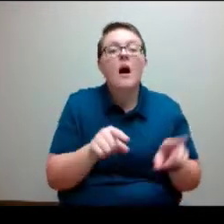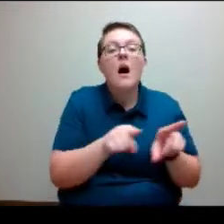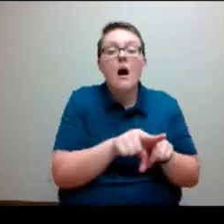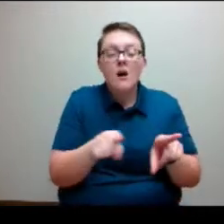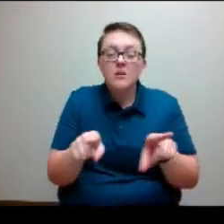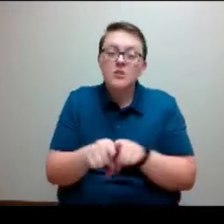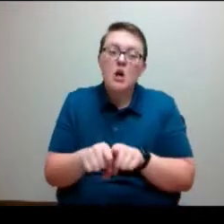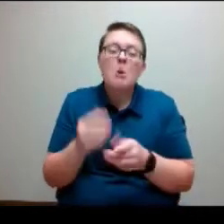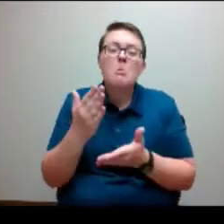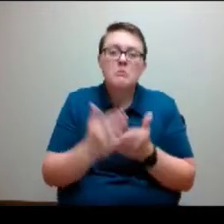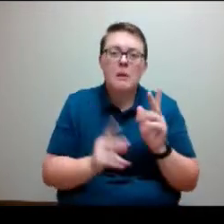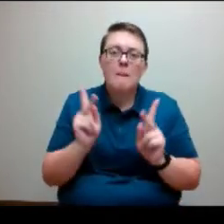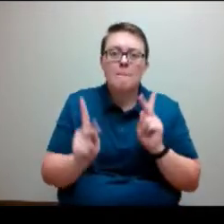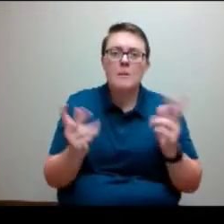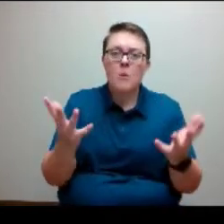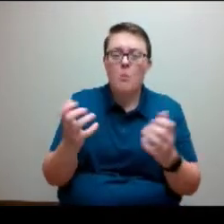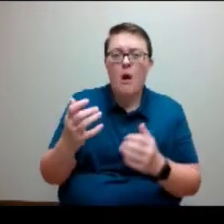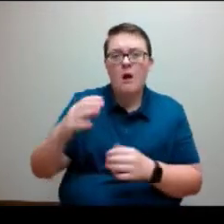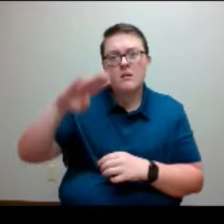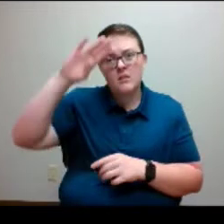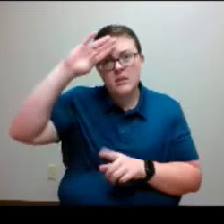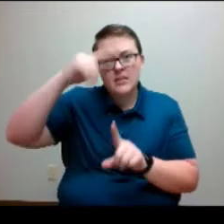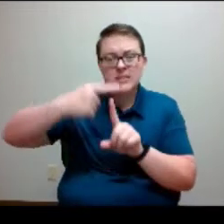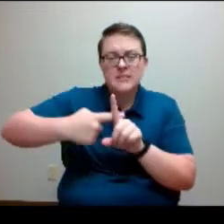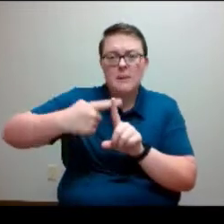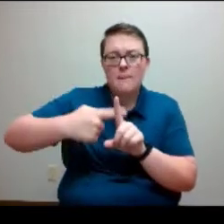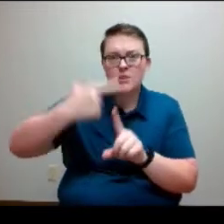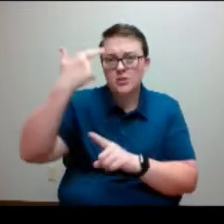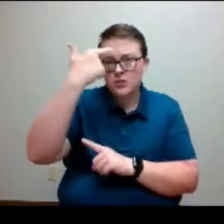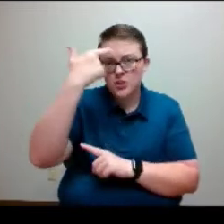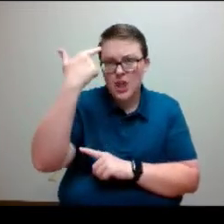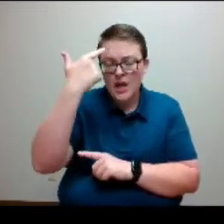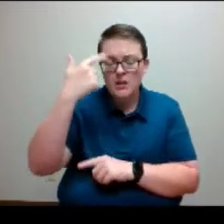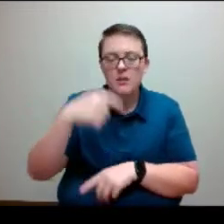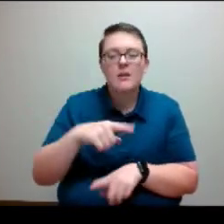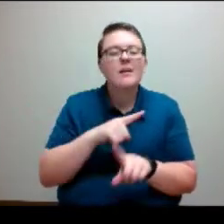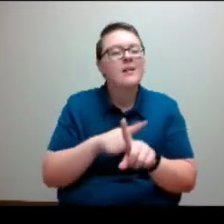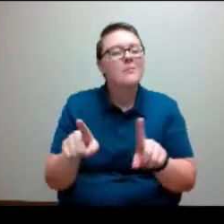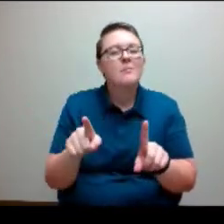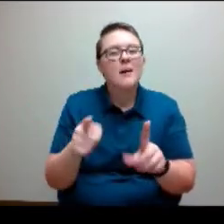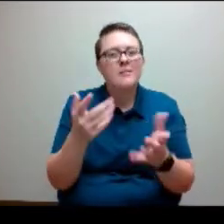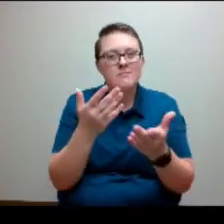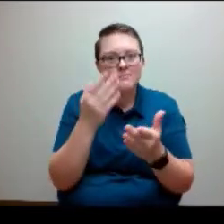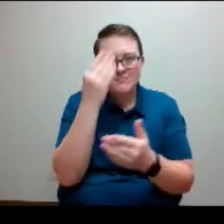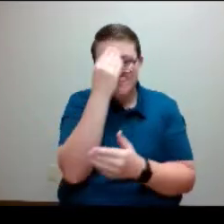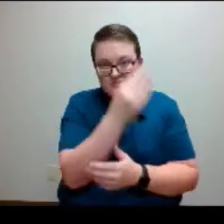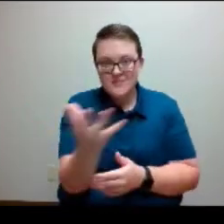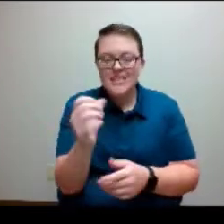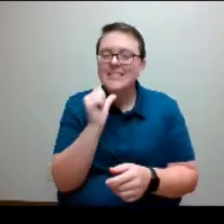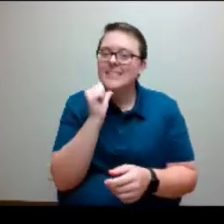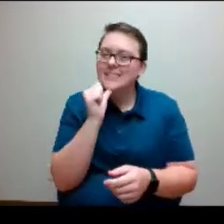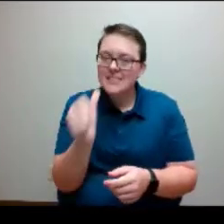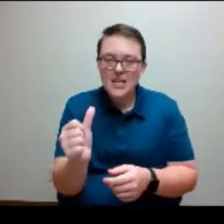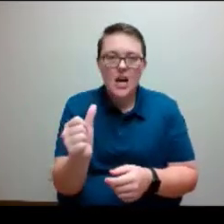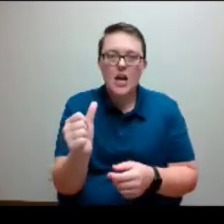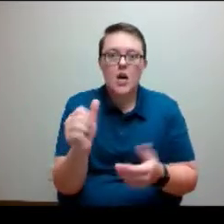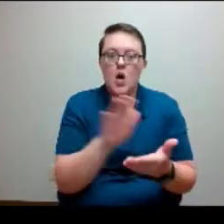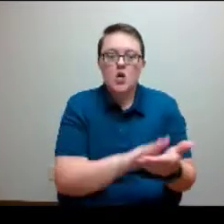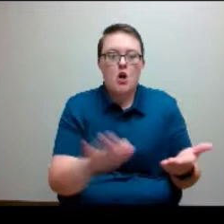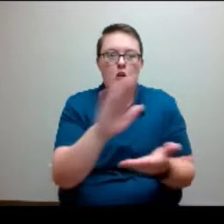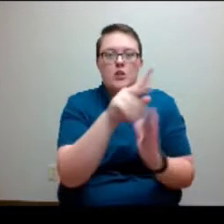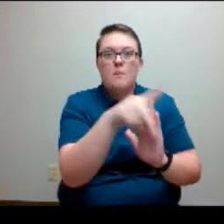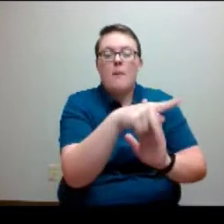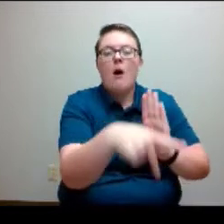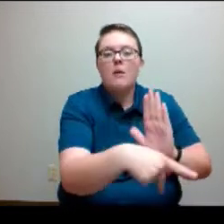checks. I just want to make sure that everybody understands that we, it's not a college policy to do